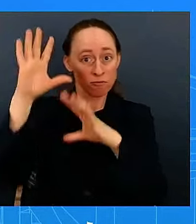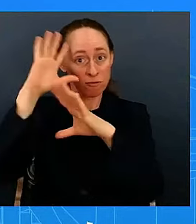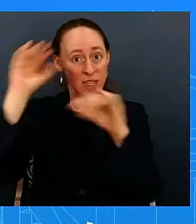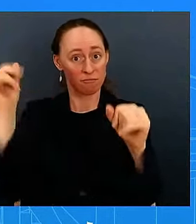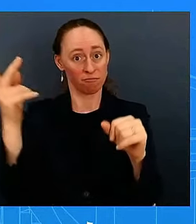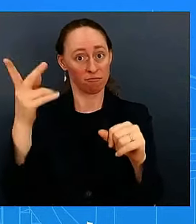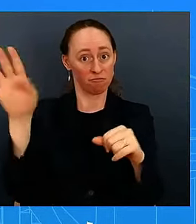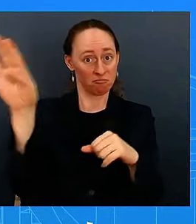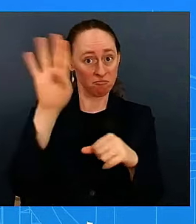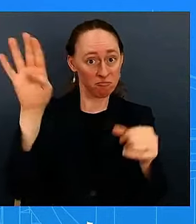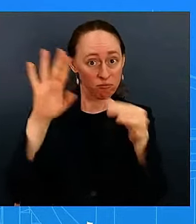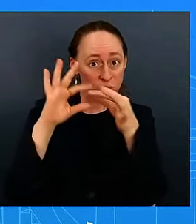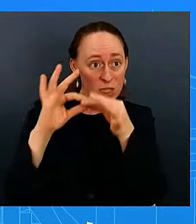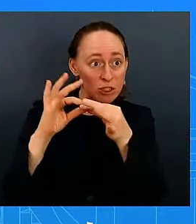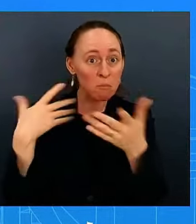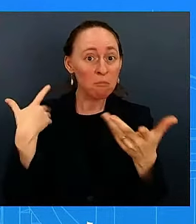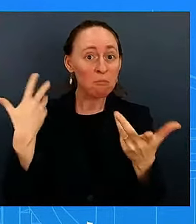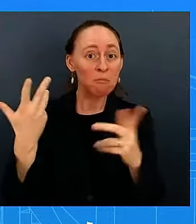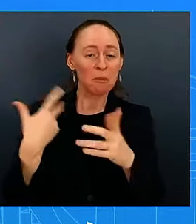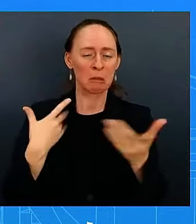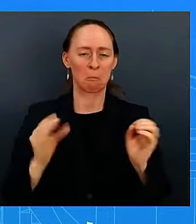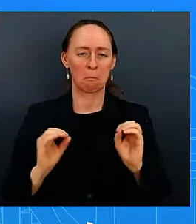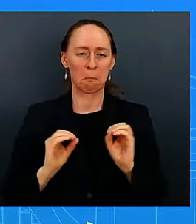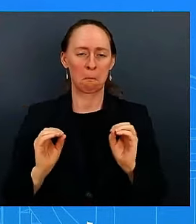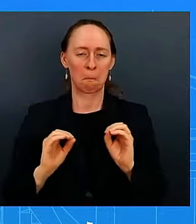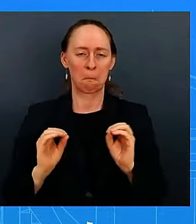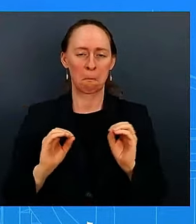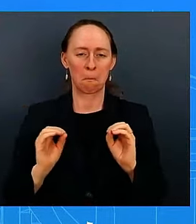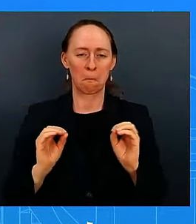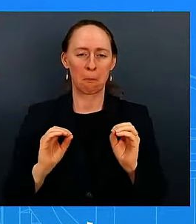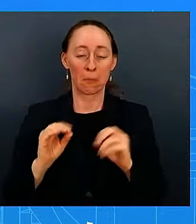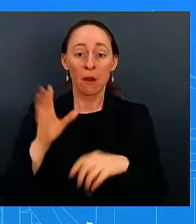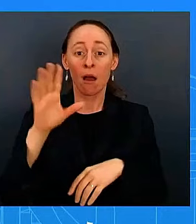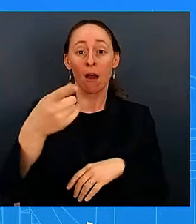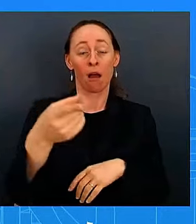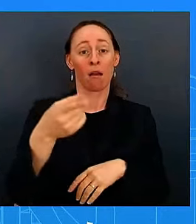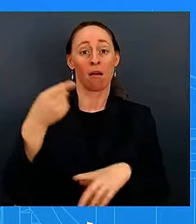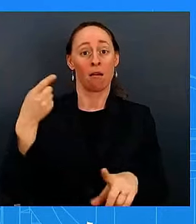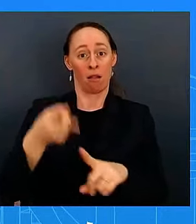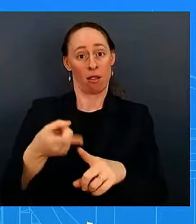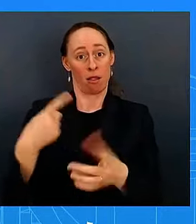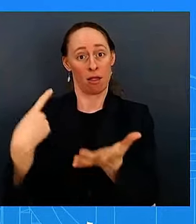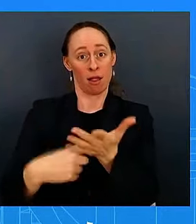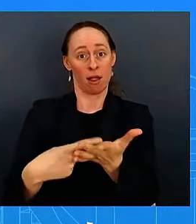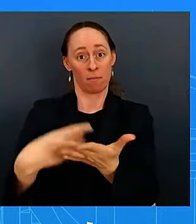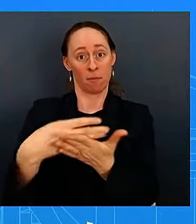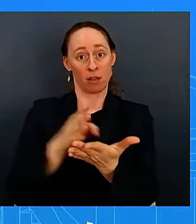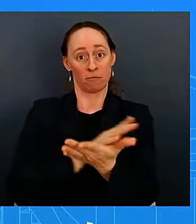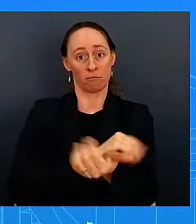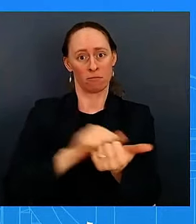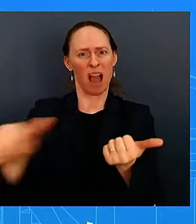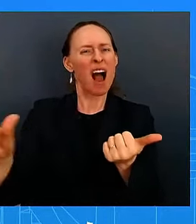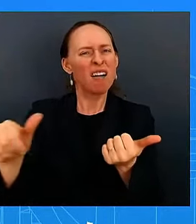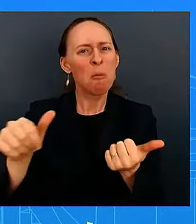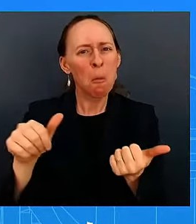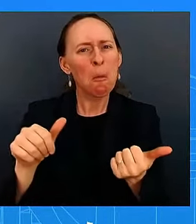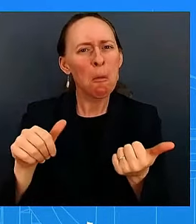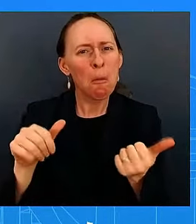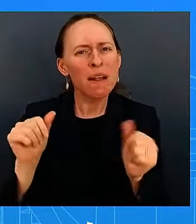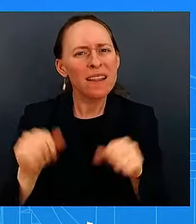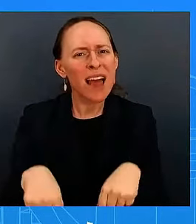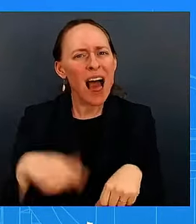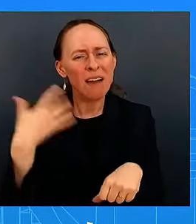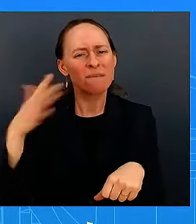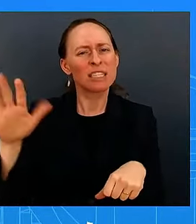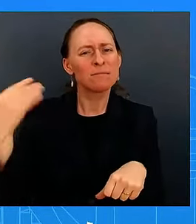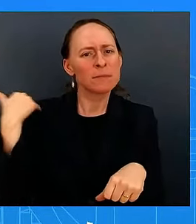relates to the cr we think that there's a way forward a bipartisan way forward we've seen this done before and that's what the president wants to see and that's what